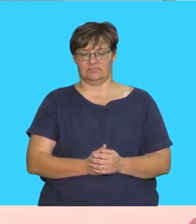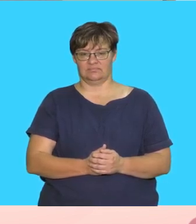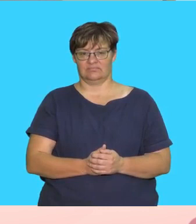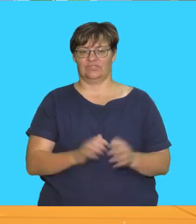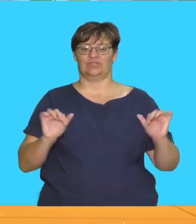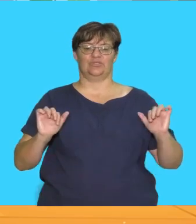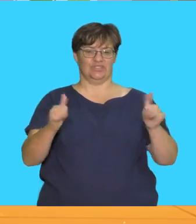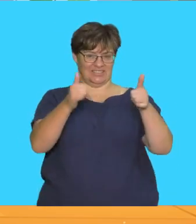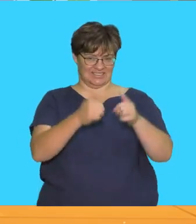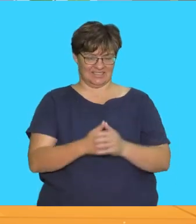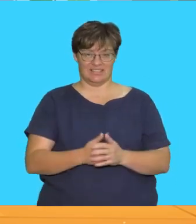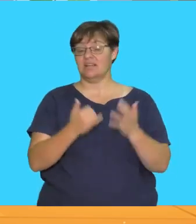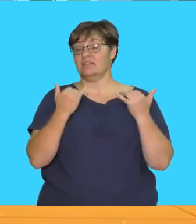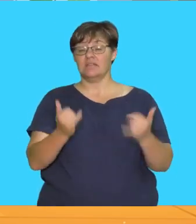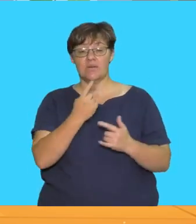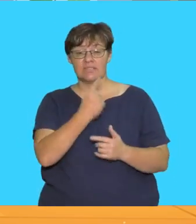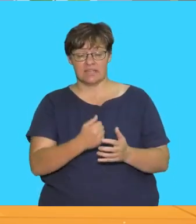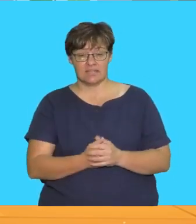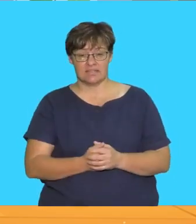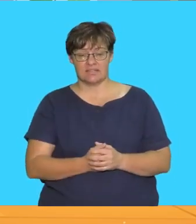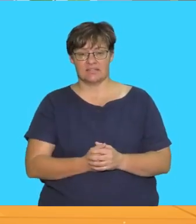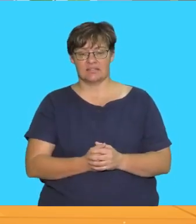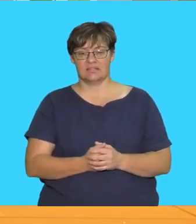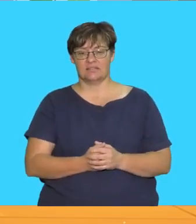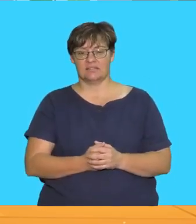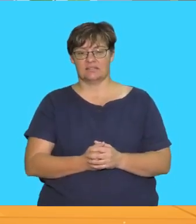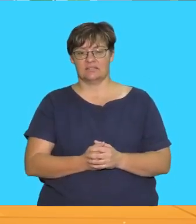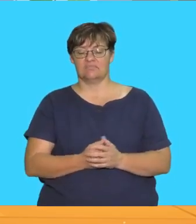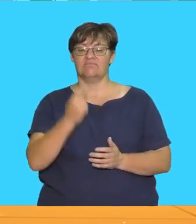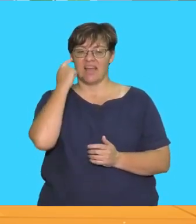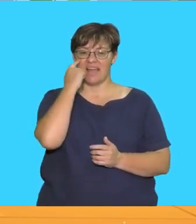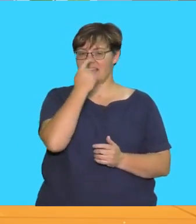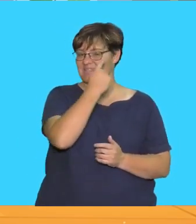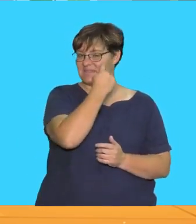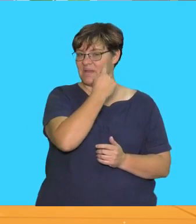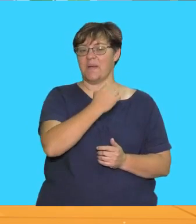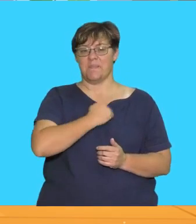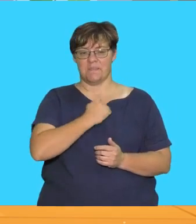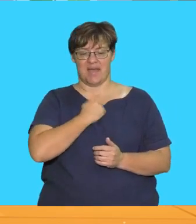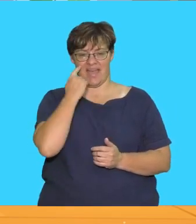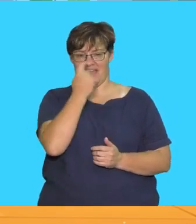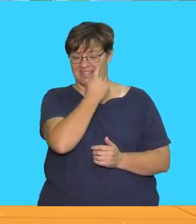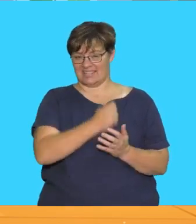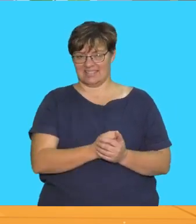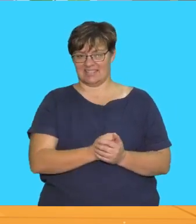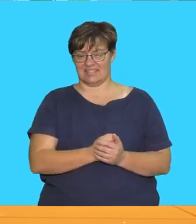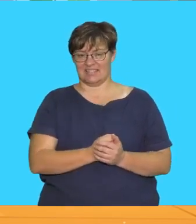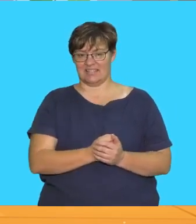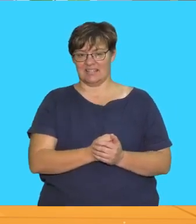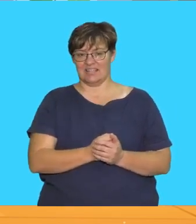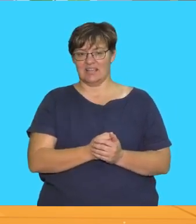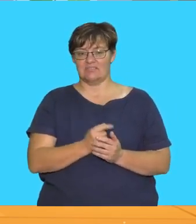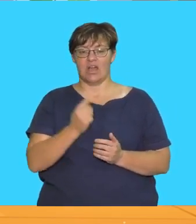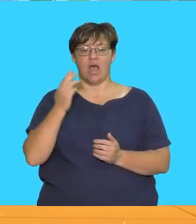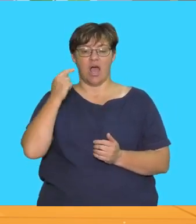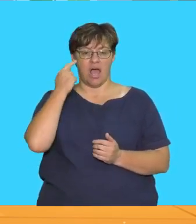great great now say these are my eyes put your hands over your eyes